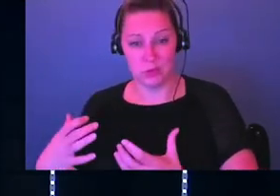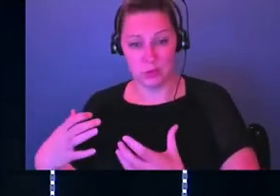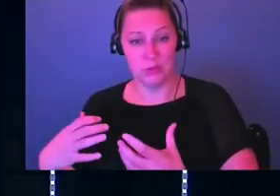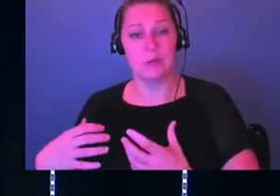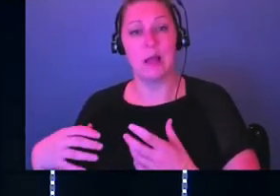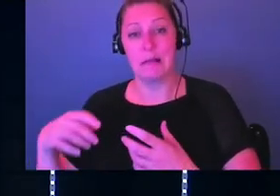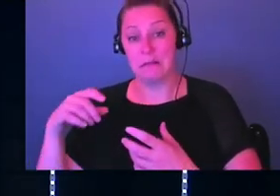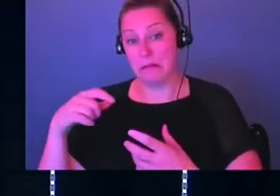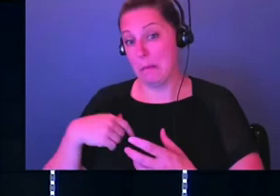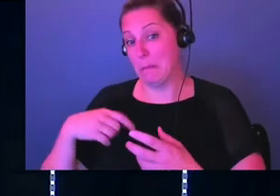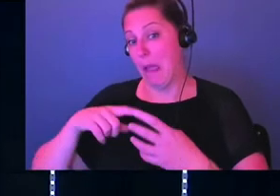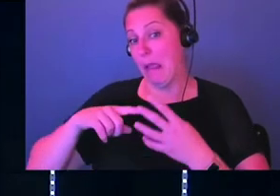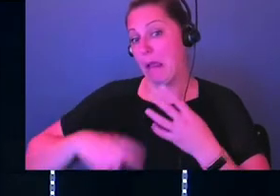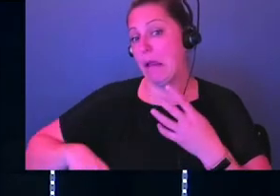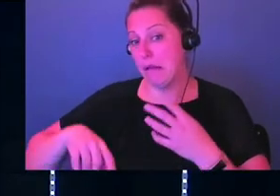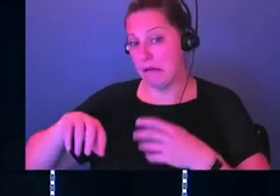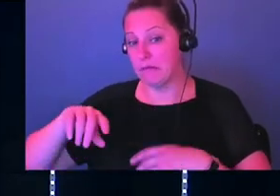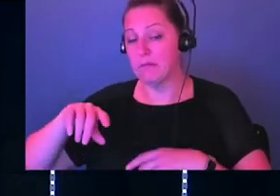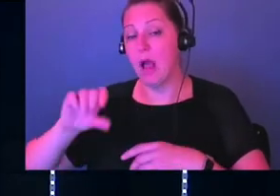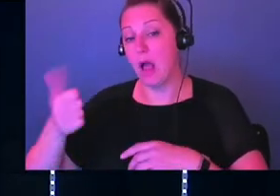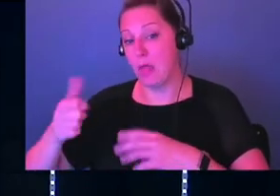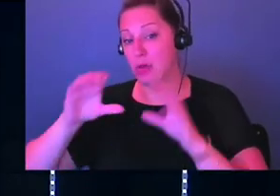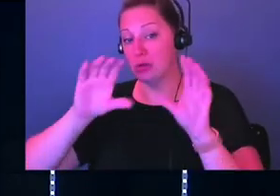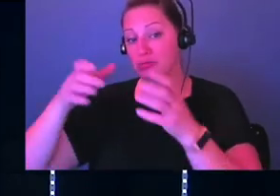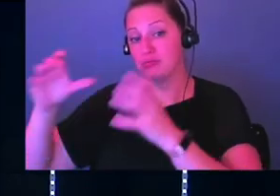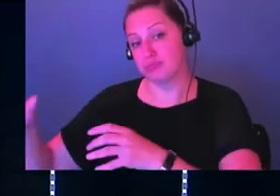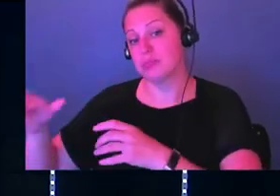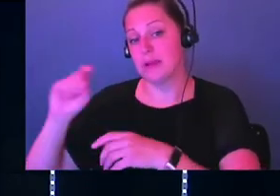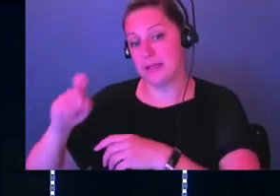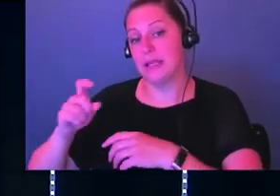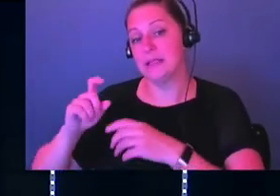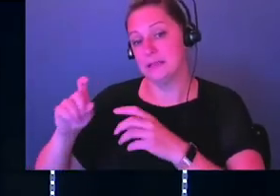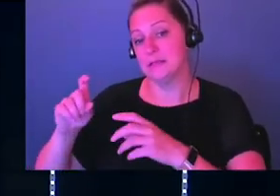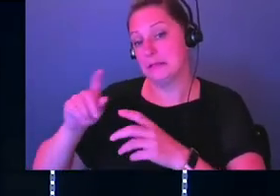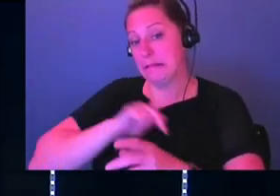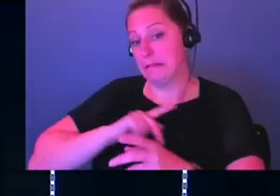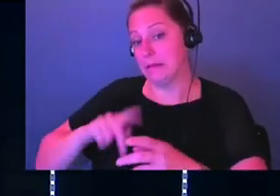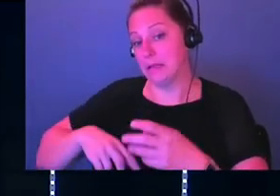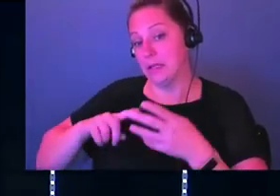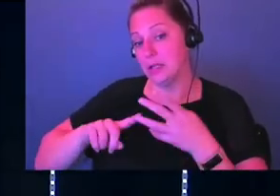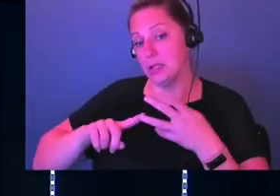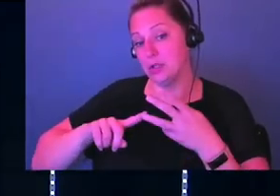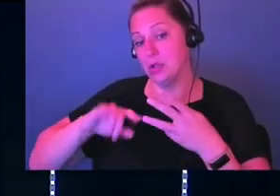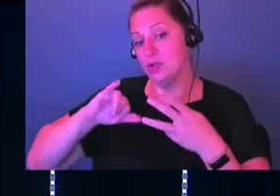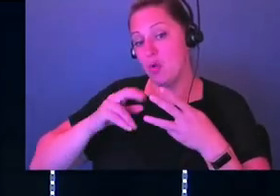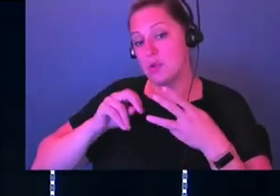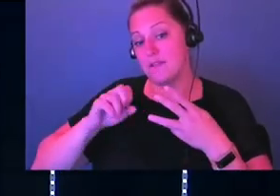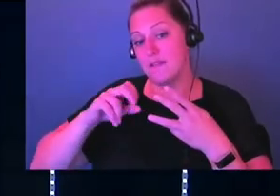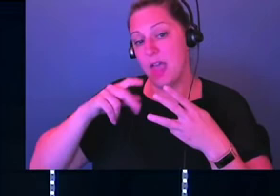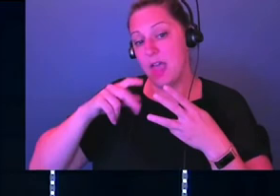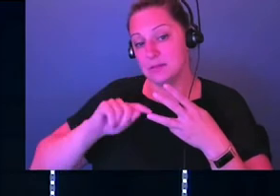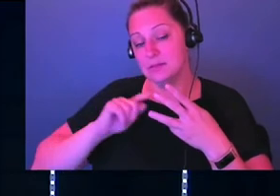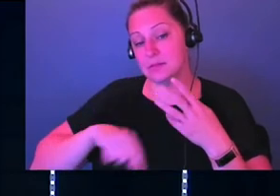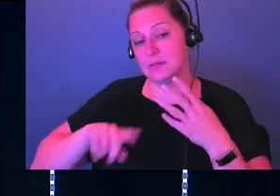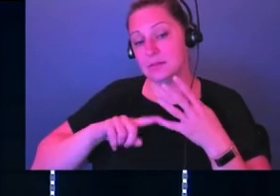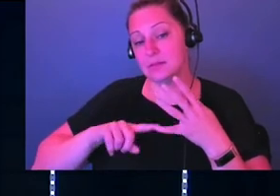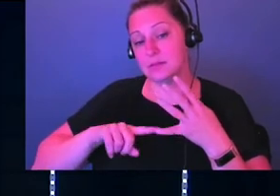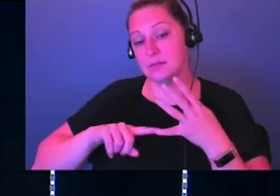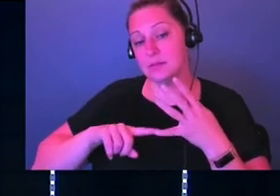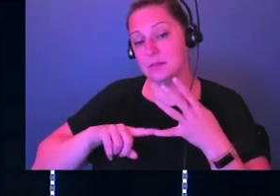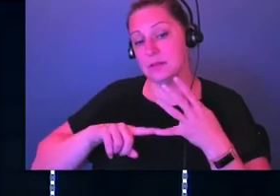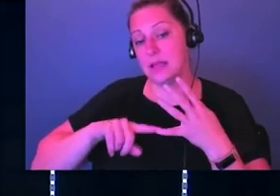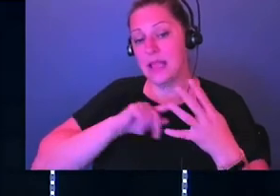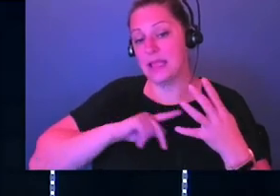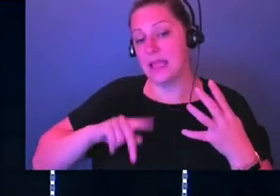homies with me too. I need my squad, okay? So he goes and gets two other kings, King Jehoshaphat of Judah and the king of